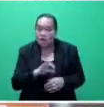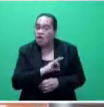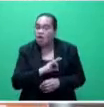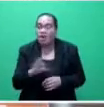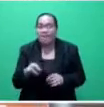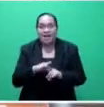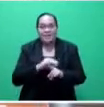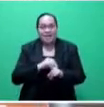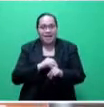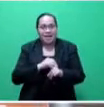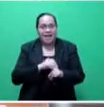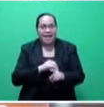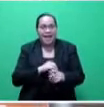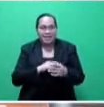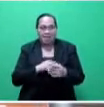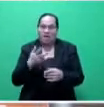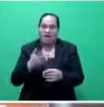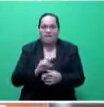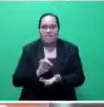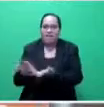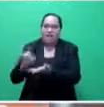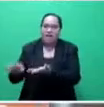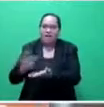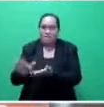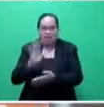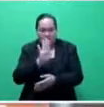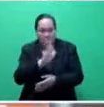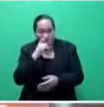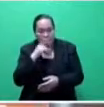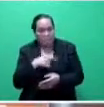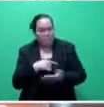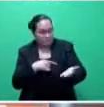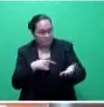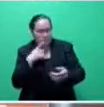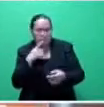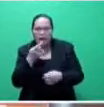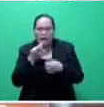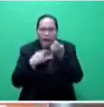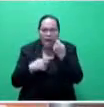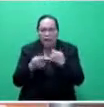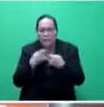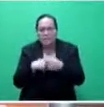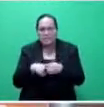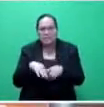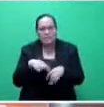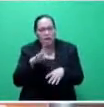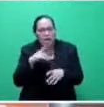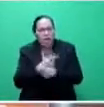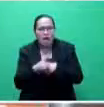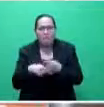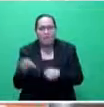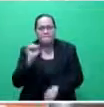for example, fire people for the sake of it. Honorable Prasad, on one hand, says he was lamenting this morning about some bus